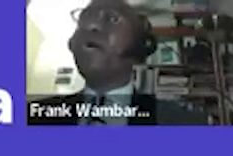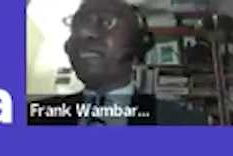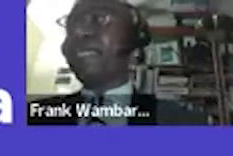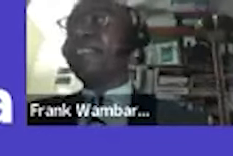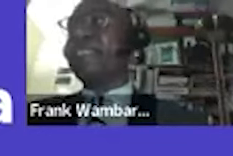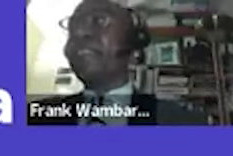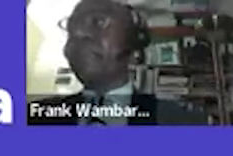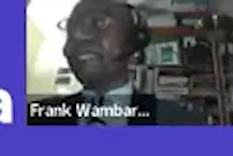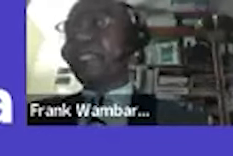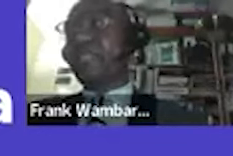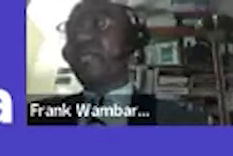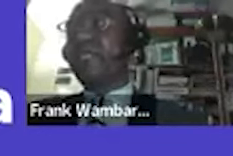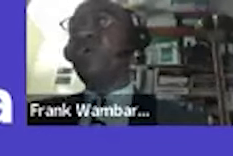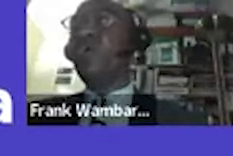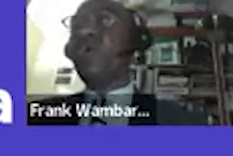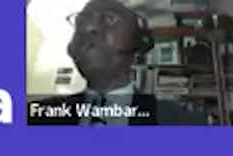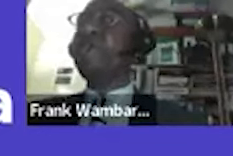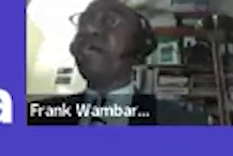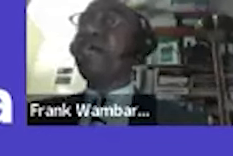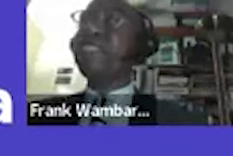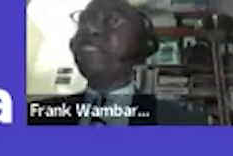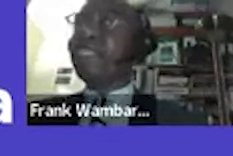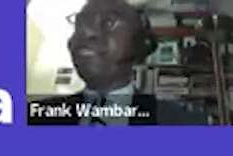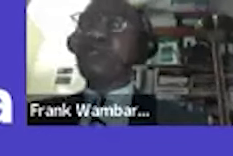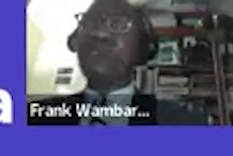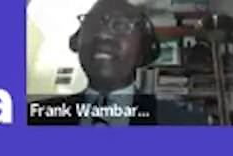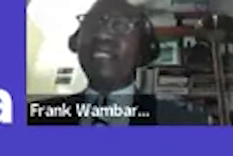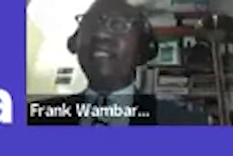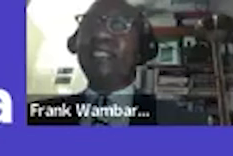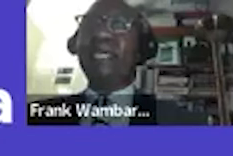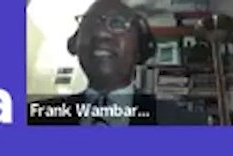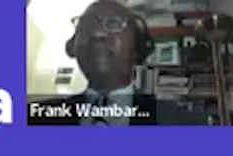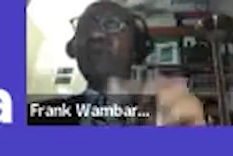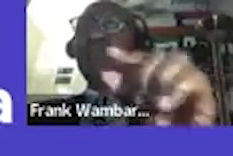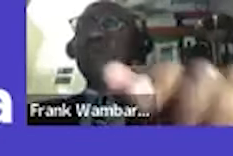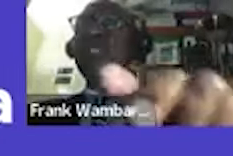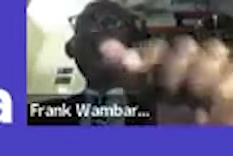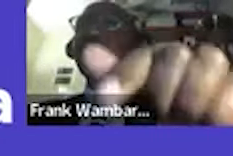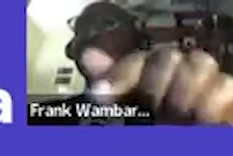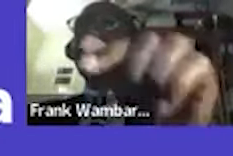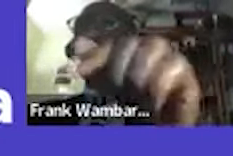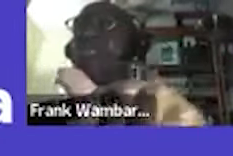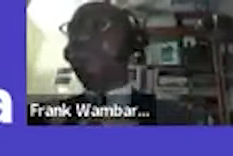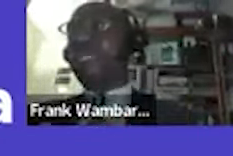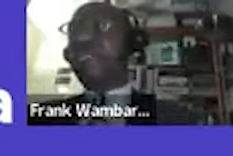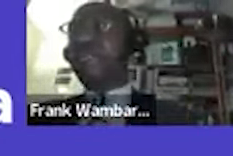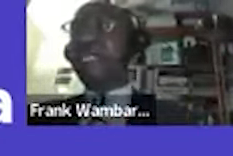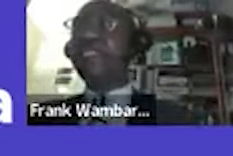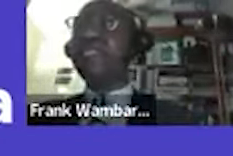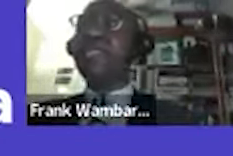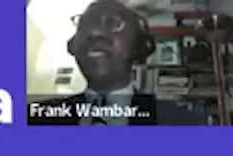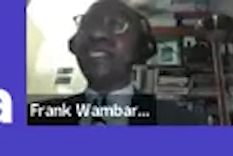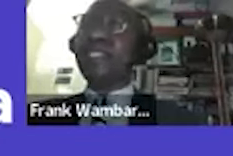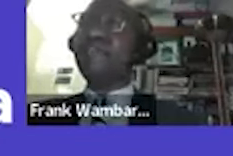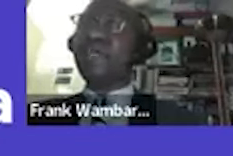the reason why in canada in particular why people have been cheated so much it is because when you go to the ministry of foreign